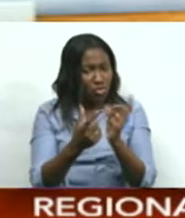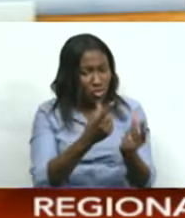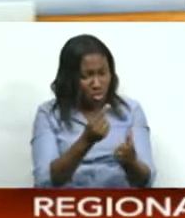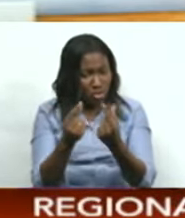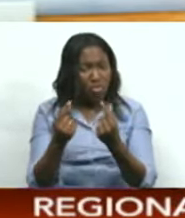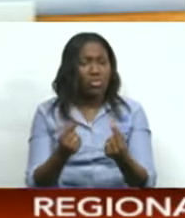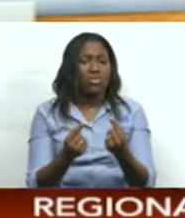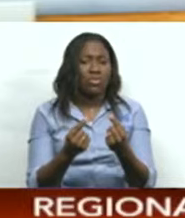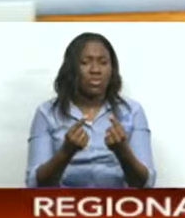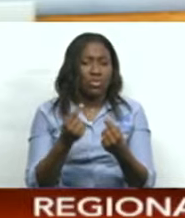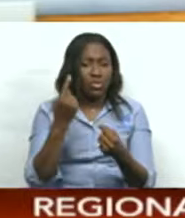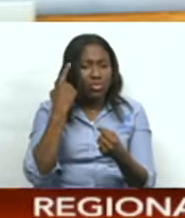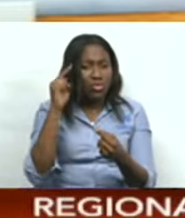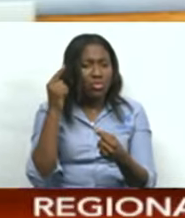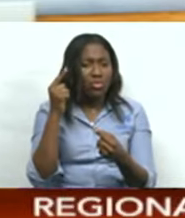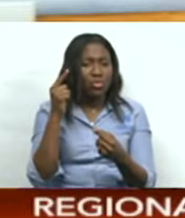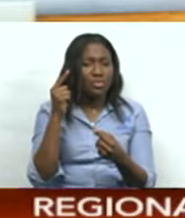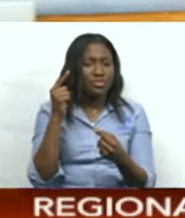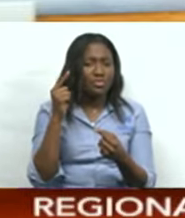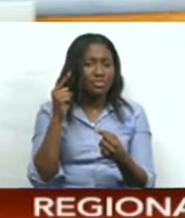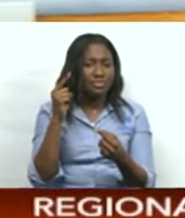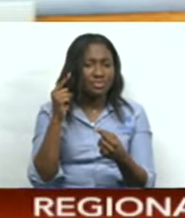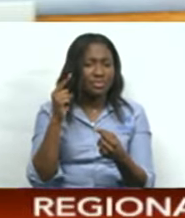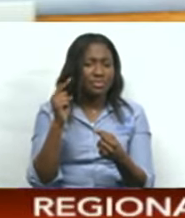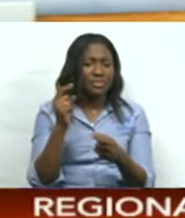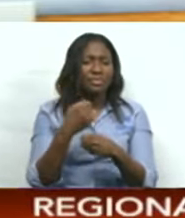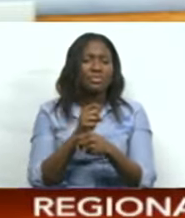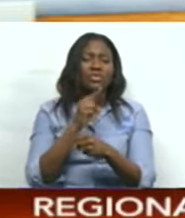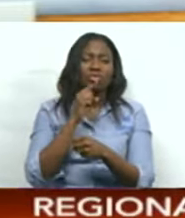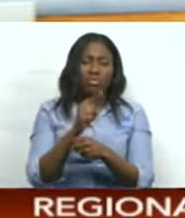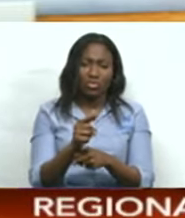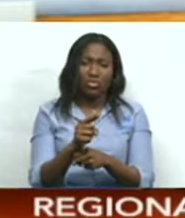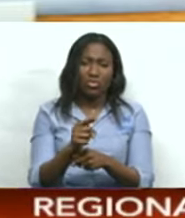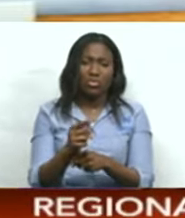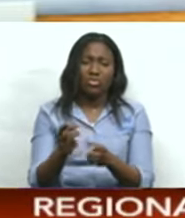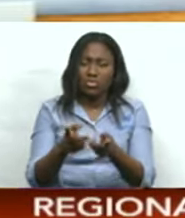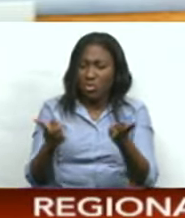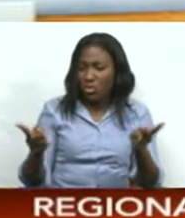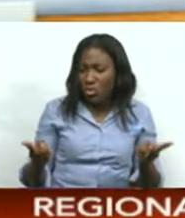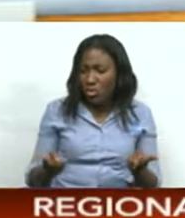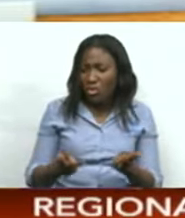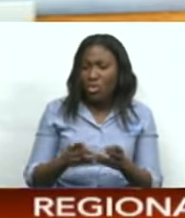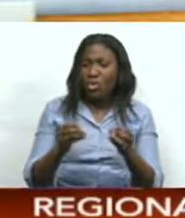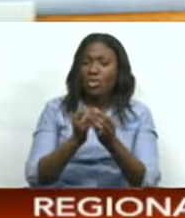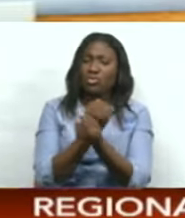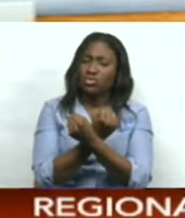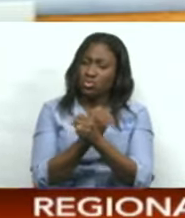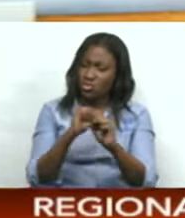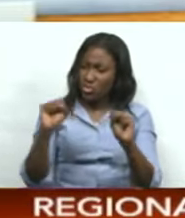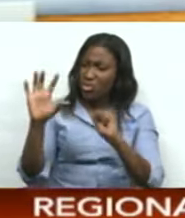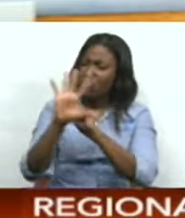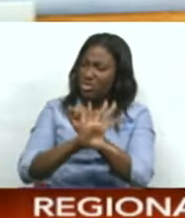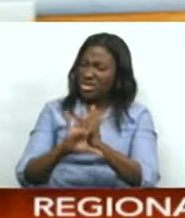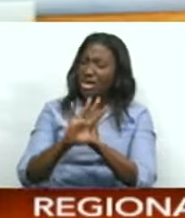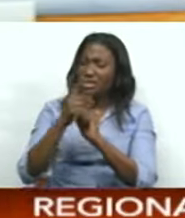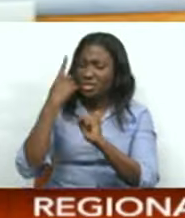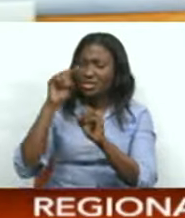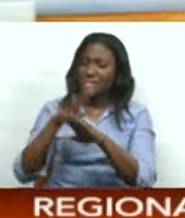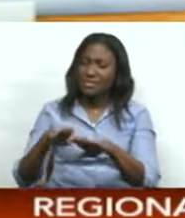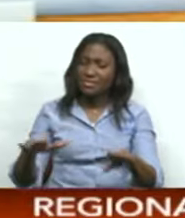in place to create that platform and scenario to have a level of protection.